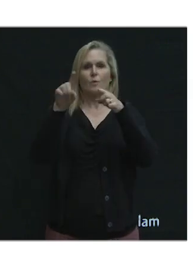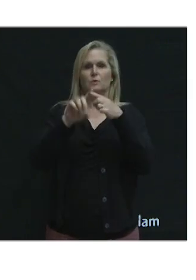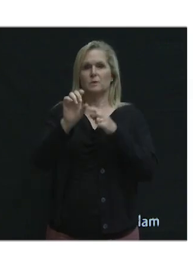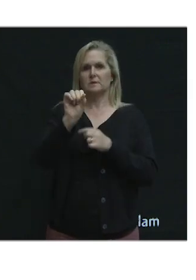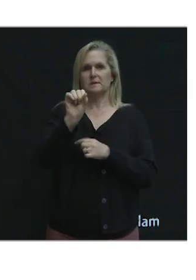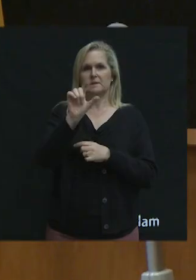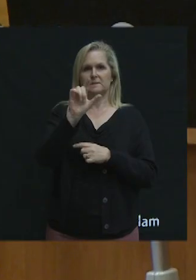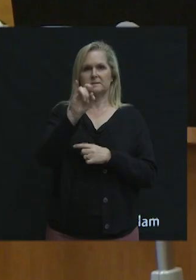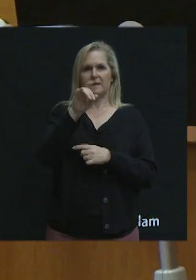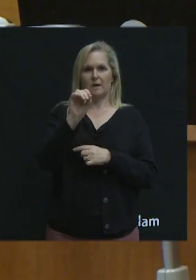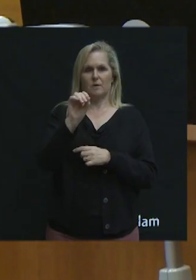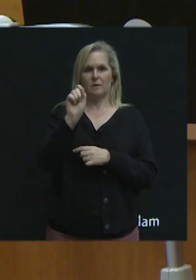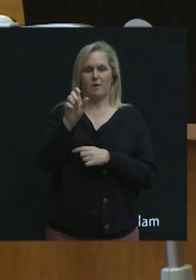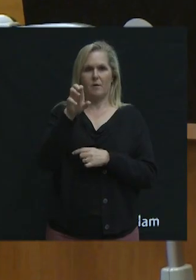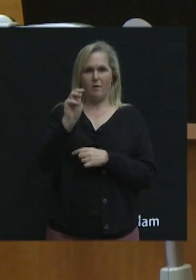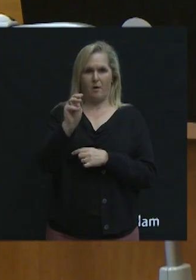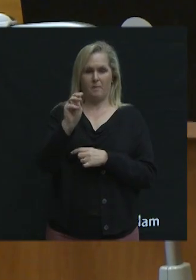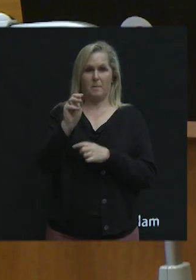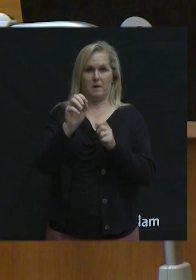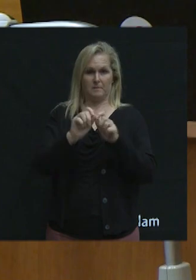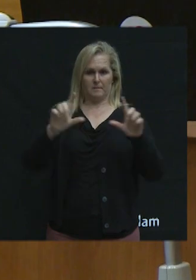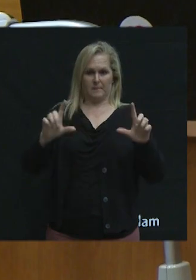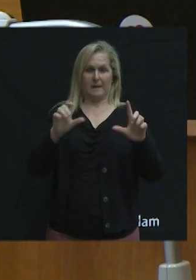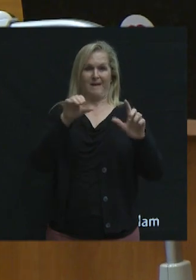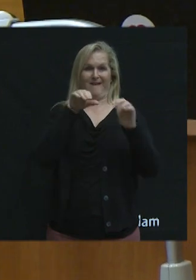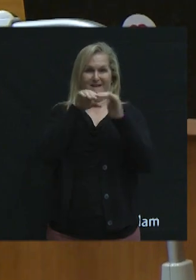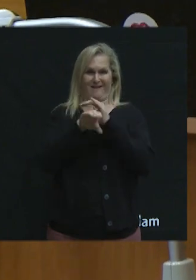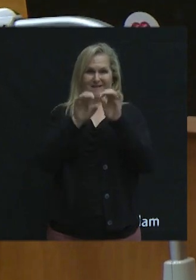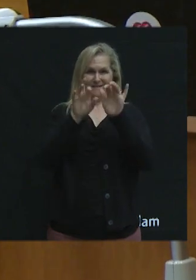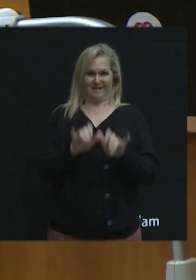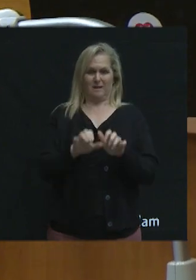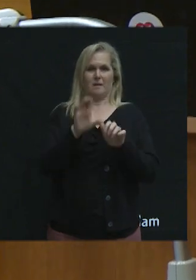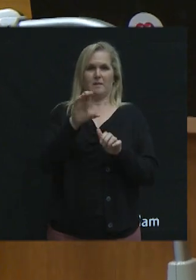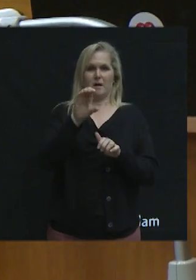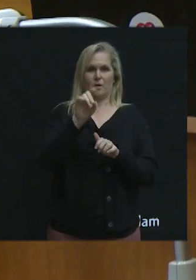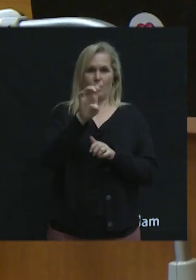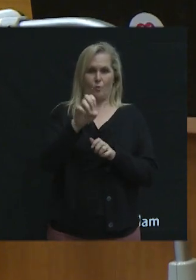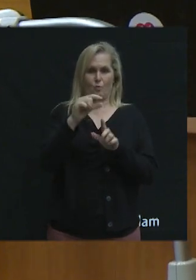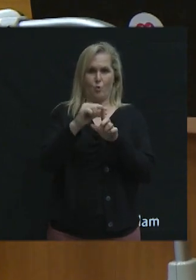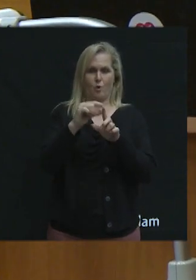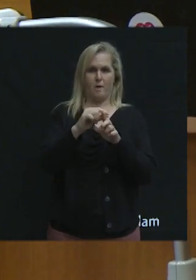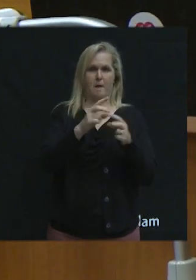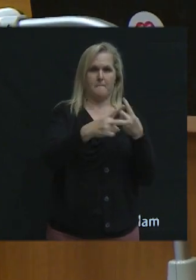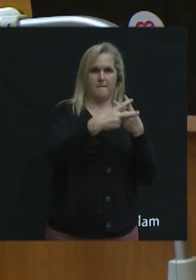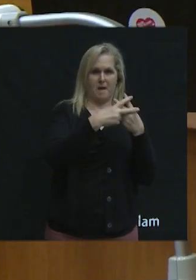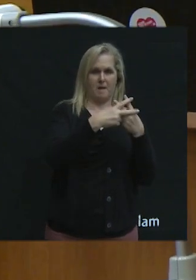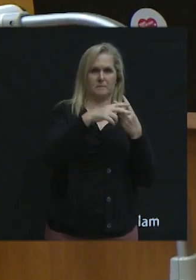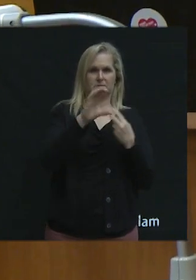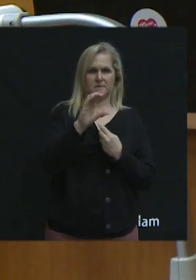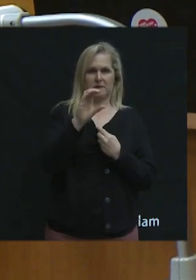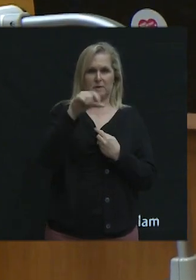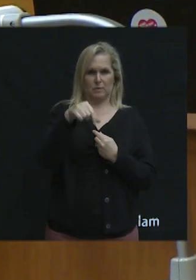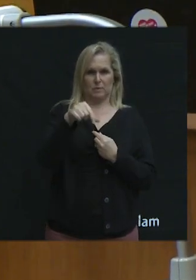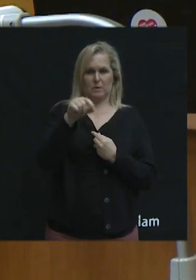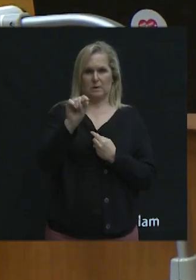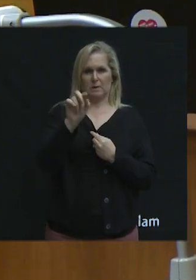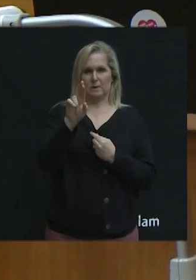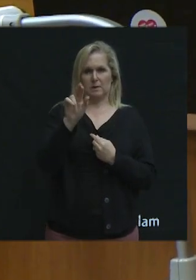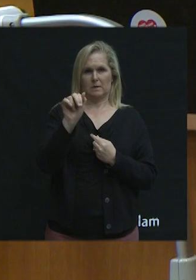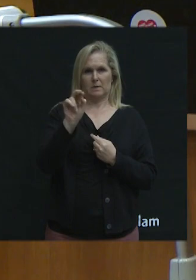and once you get there you're going to enter in the the code word pound CQ transportation